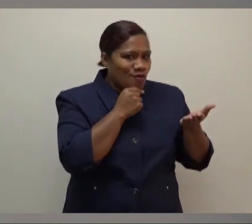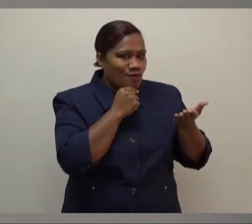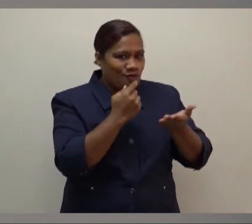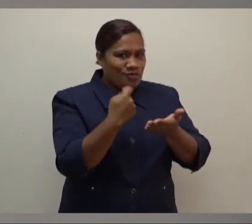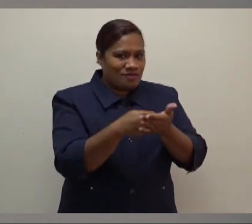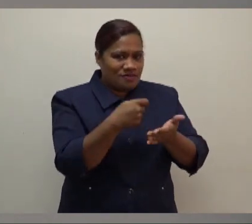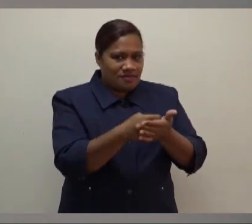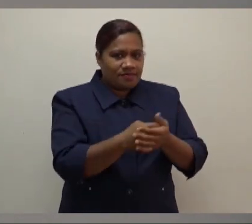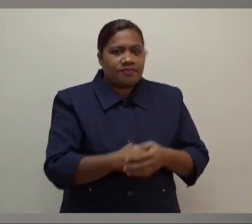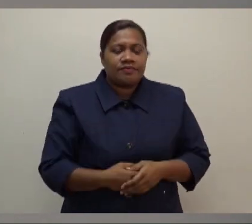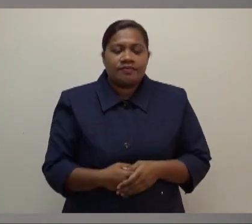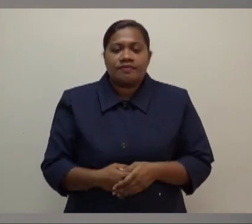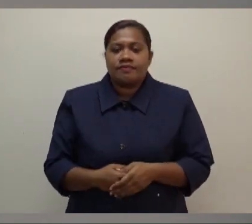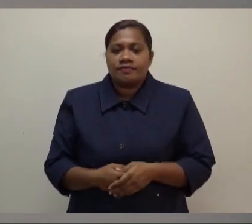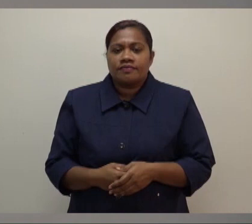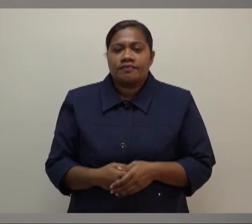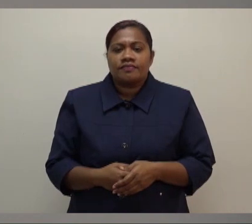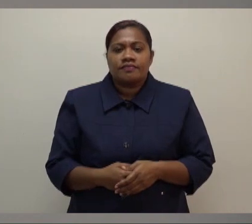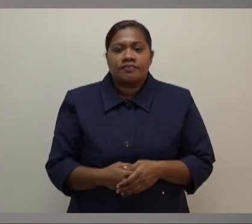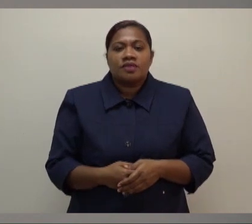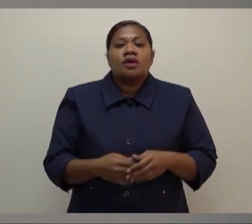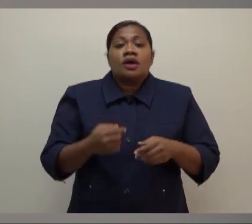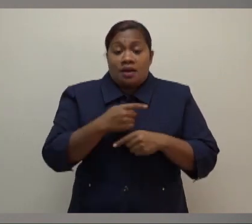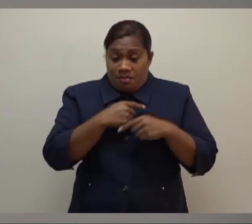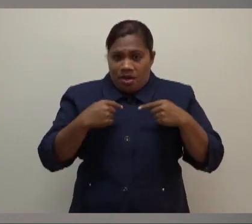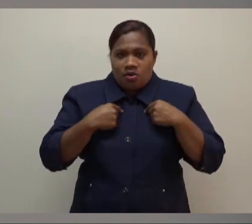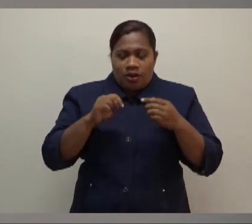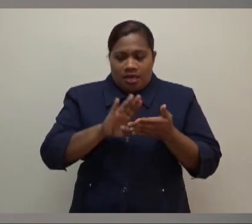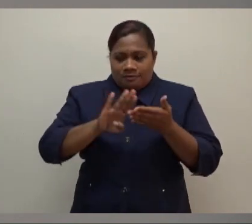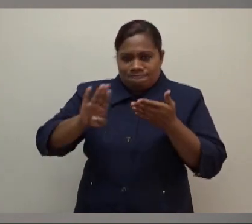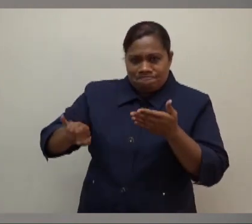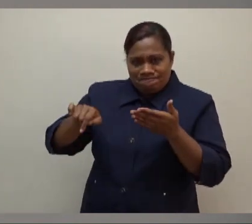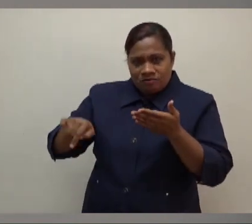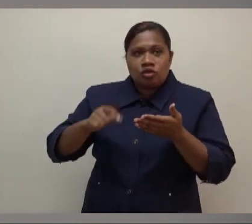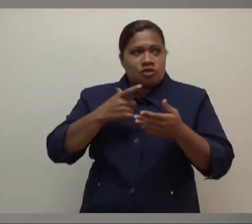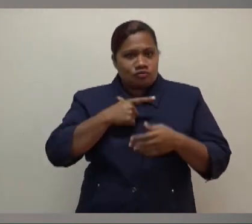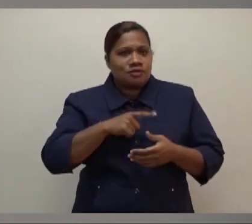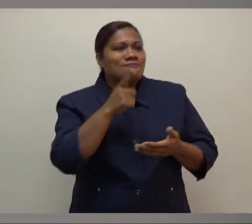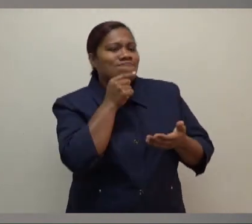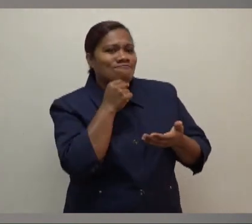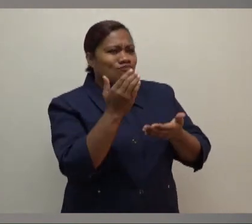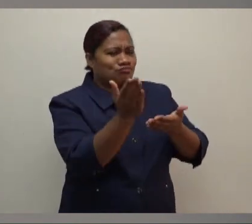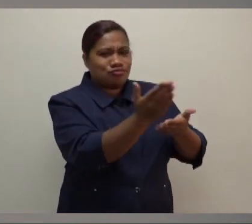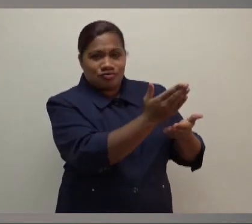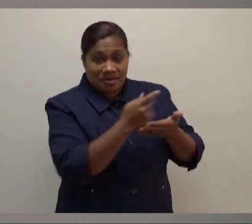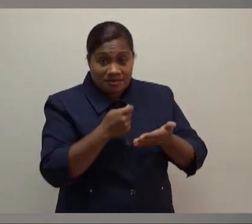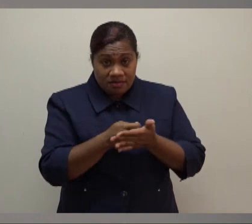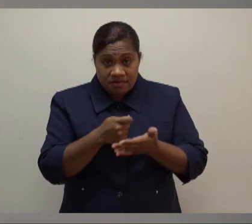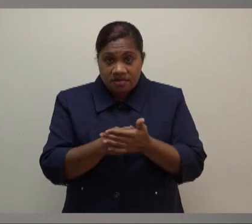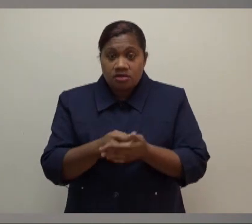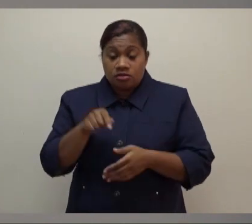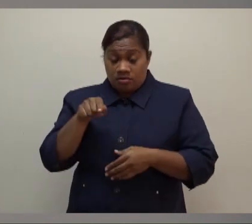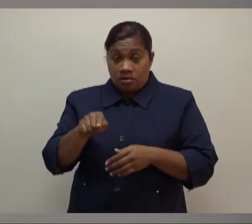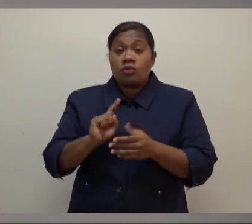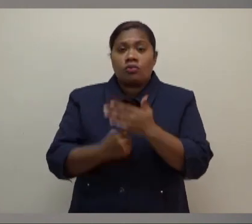destitution in Fiji. We avoided that. Our critics' short-sighted suggestions would have let the socioeconomic crisis